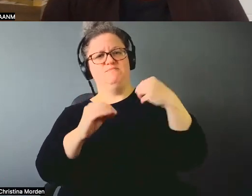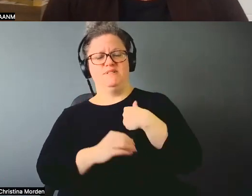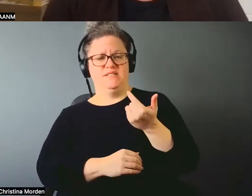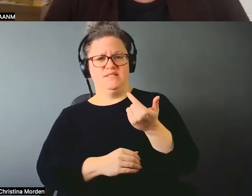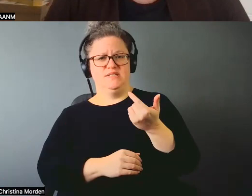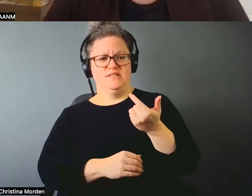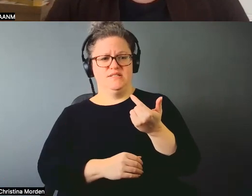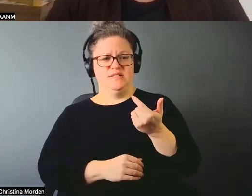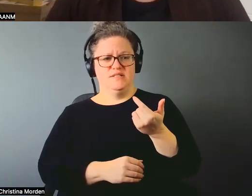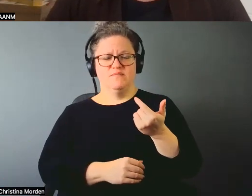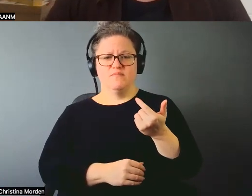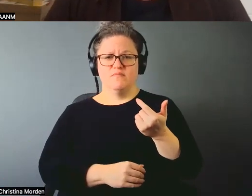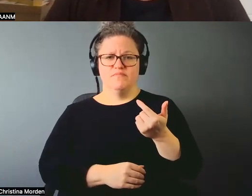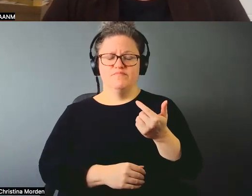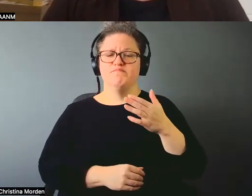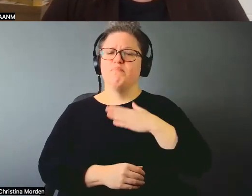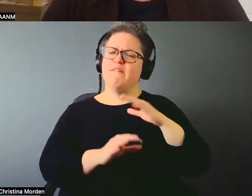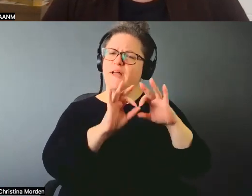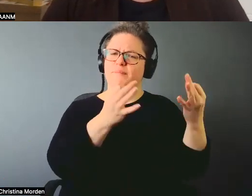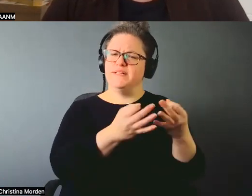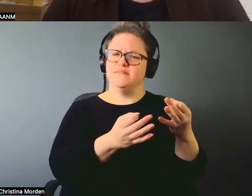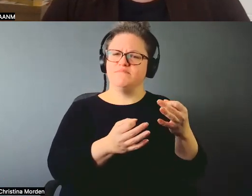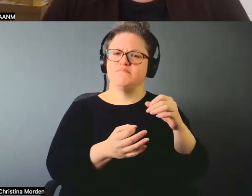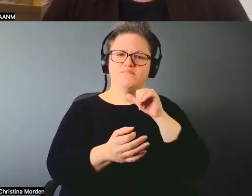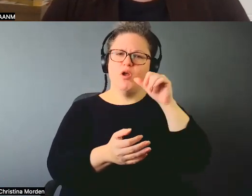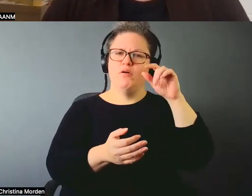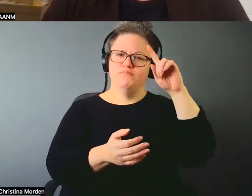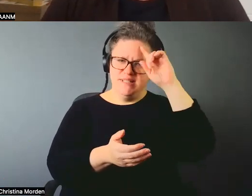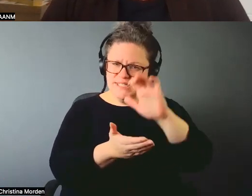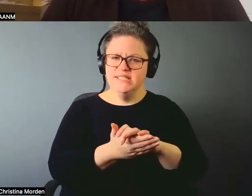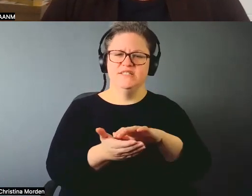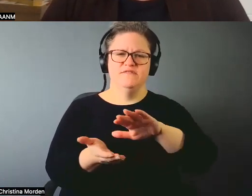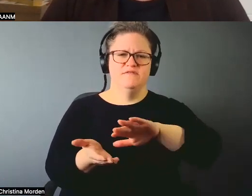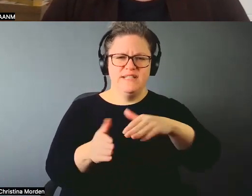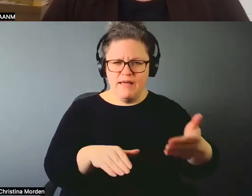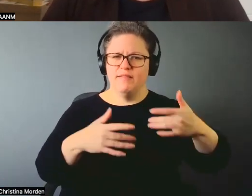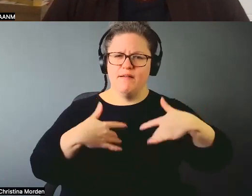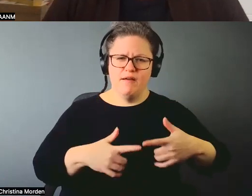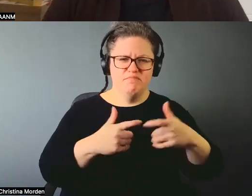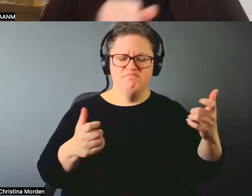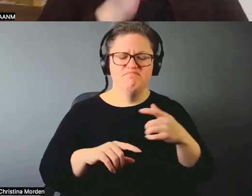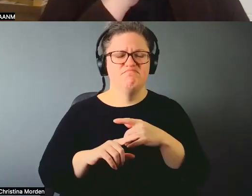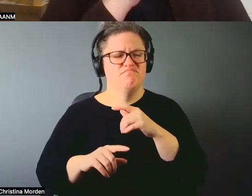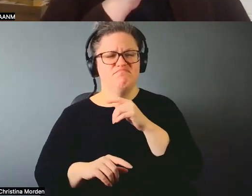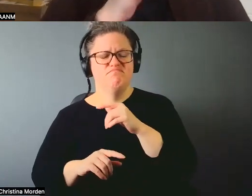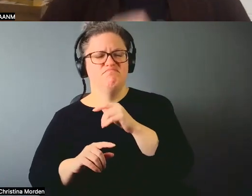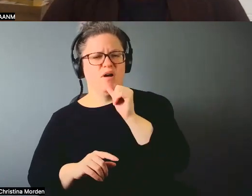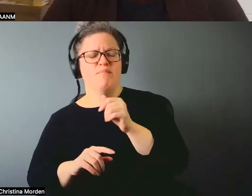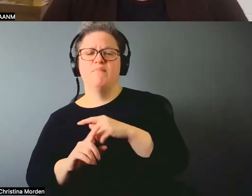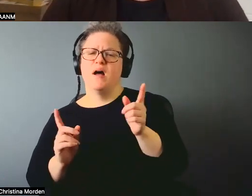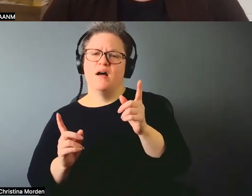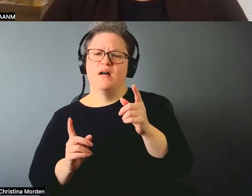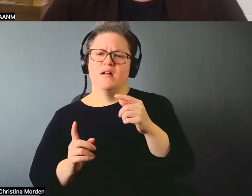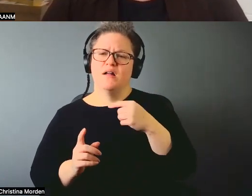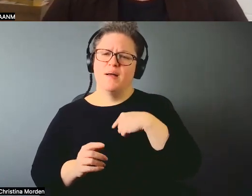really a family that thinks like that. And I'm, and I believe that my childhood and my teenage years growing up